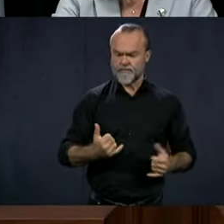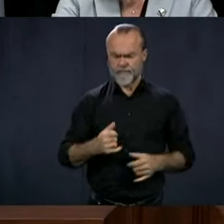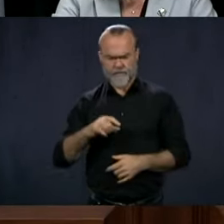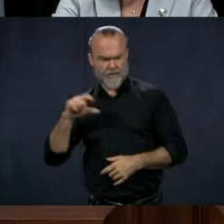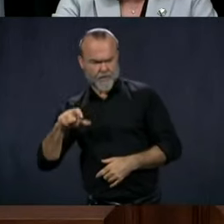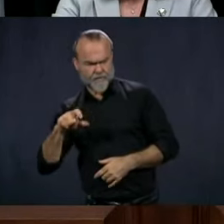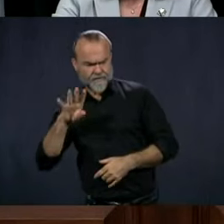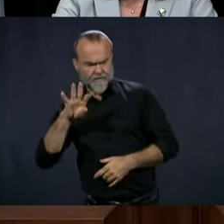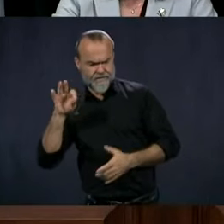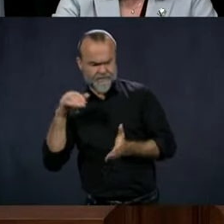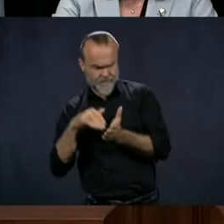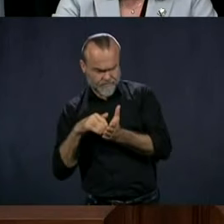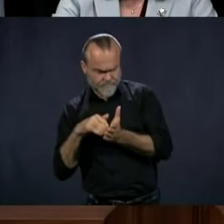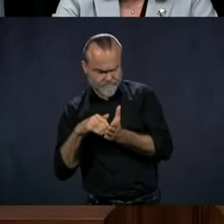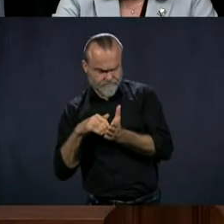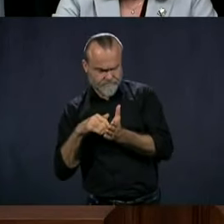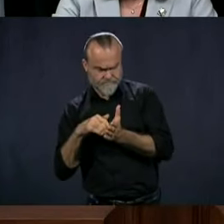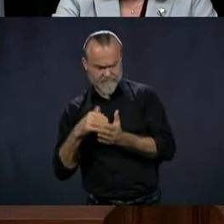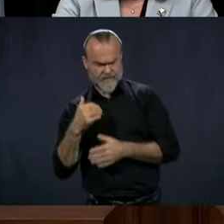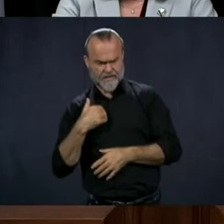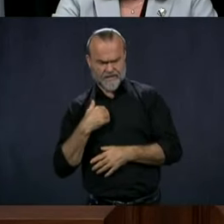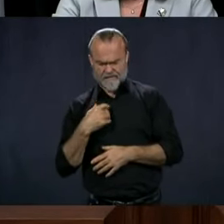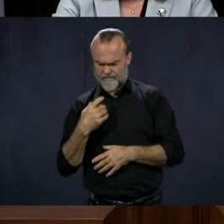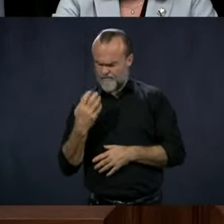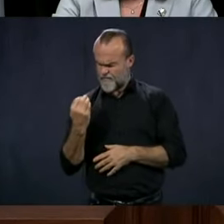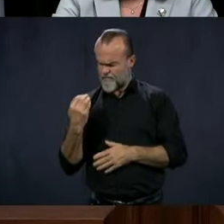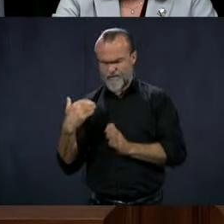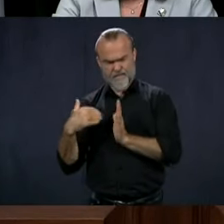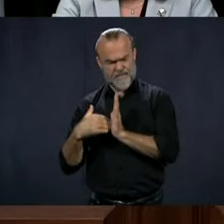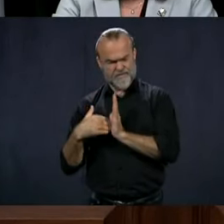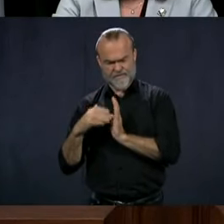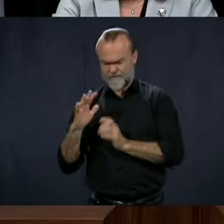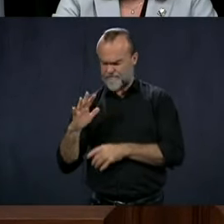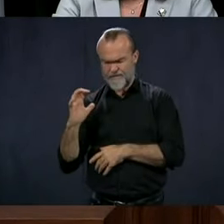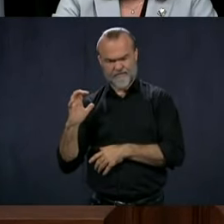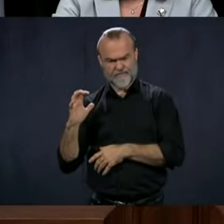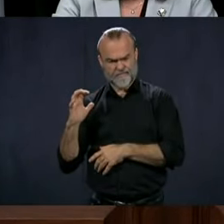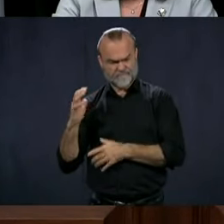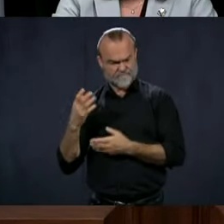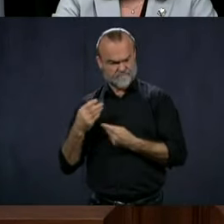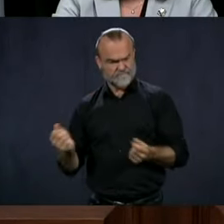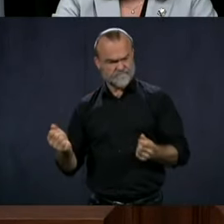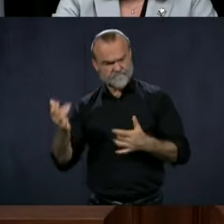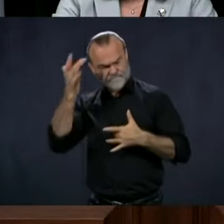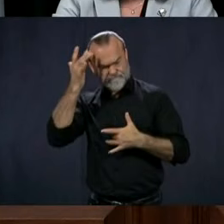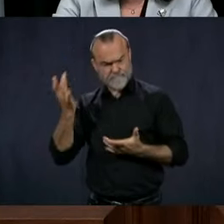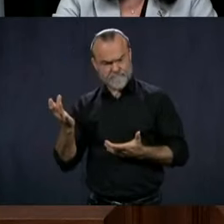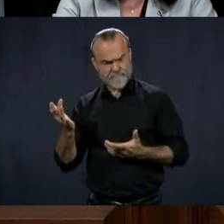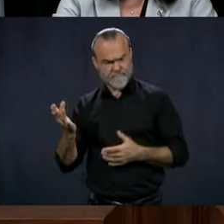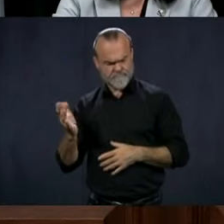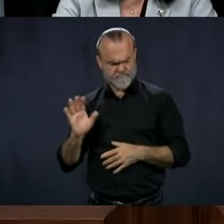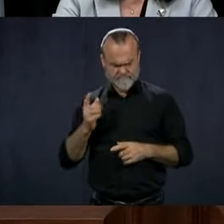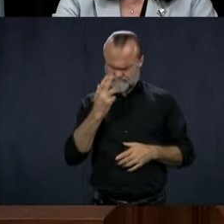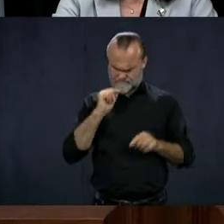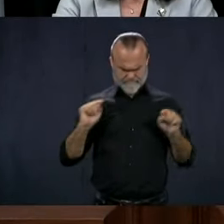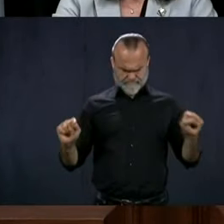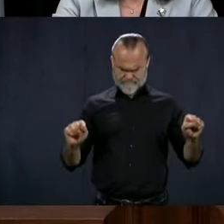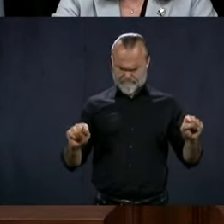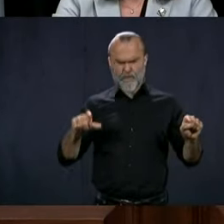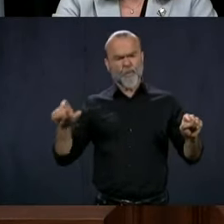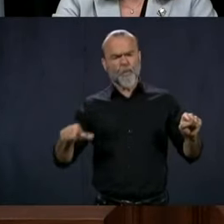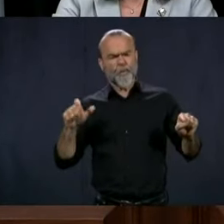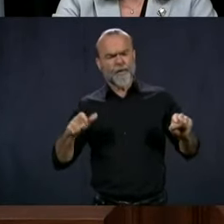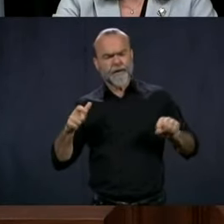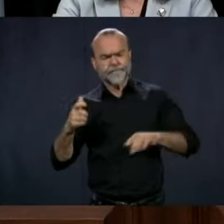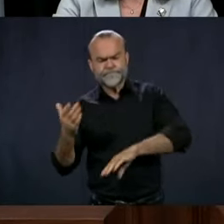49,000 total cases with only 14,500 recovered. Quebec's recovery should be much